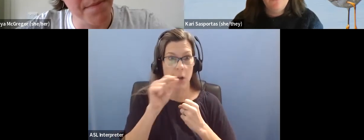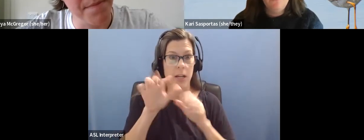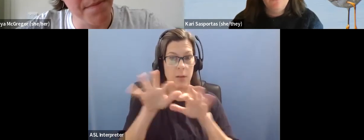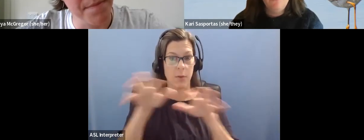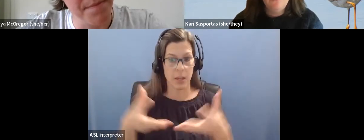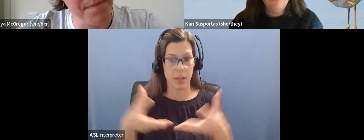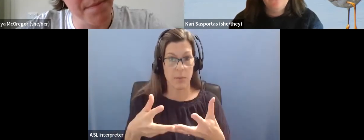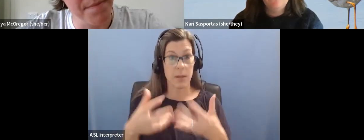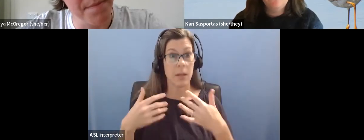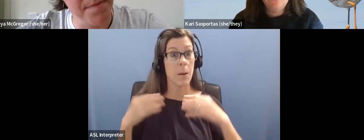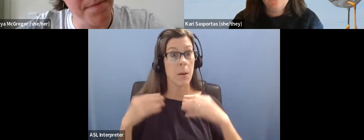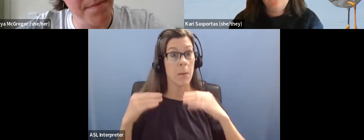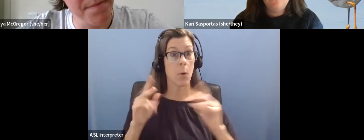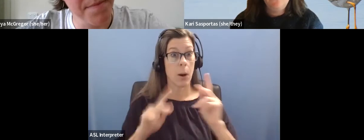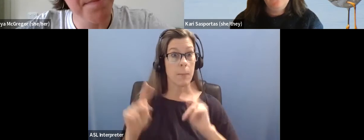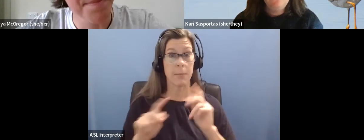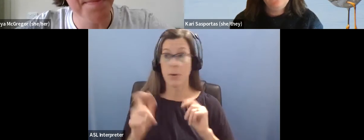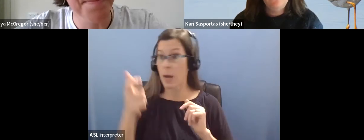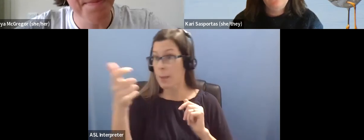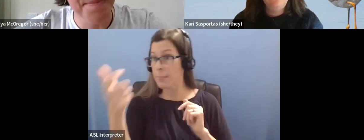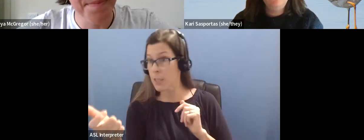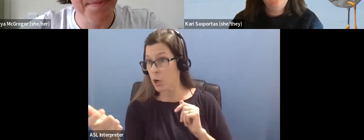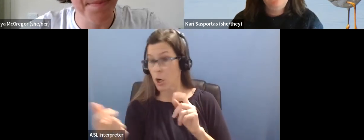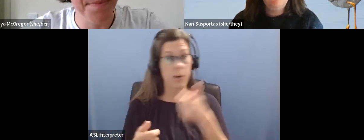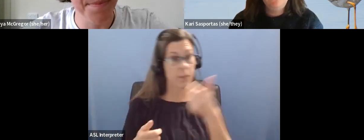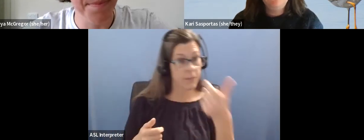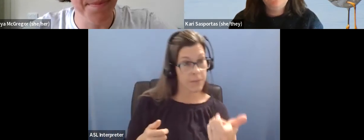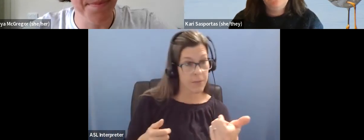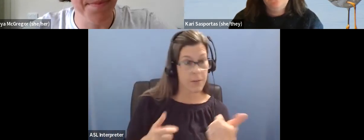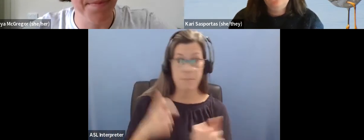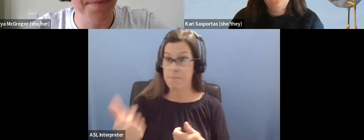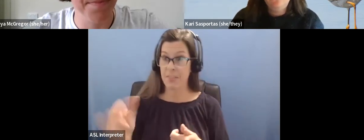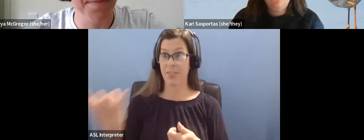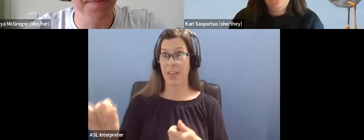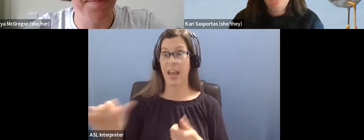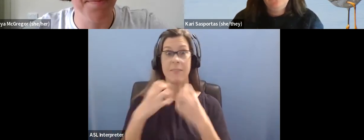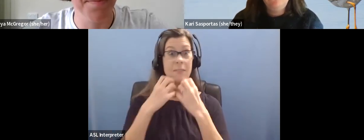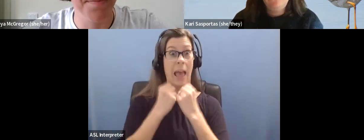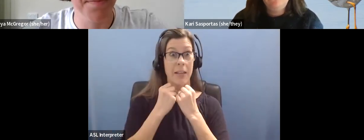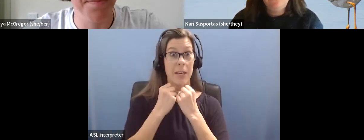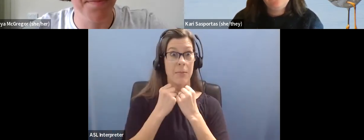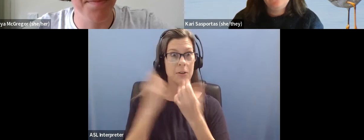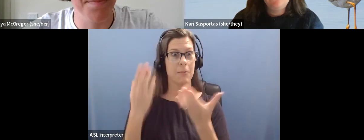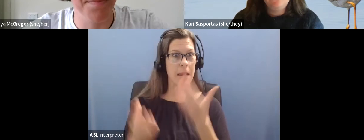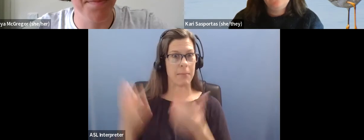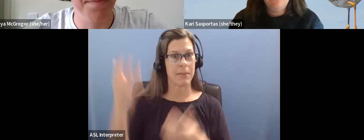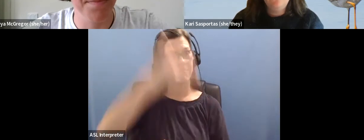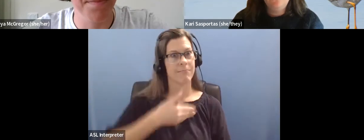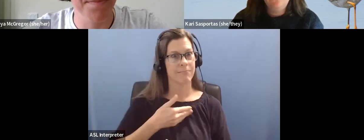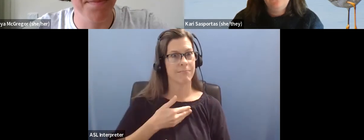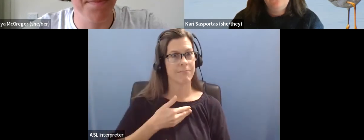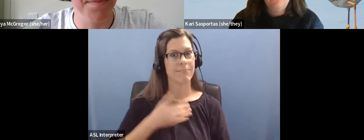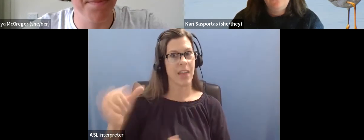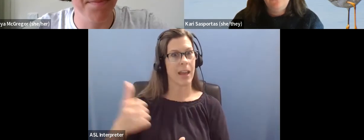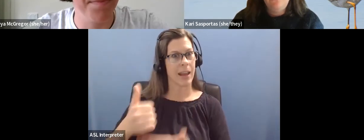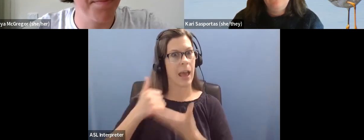people who are making observations, so they might find something that you don't. And in that sense, it's, valuable.